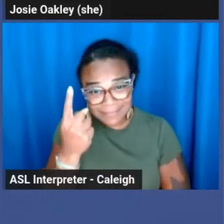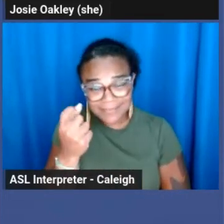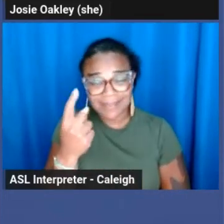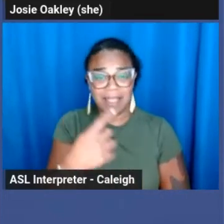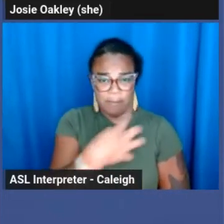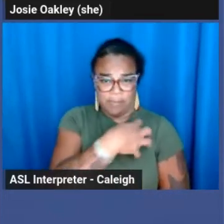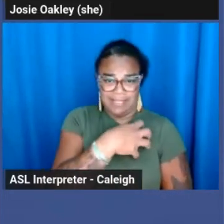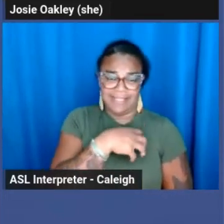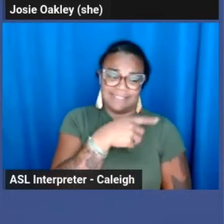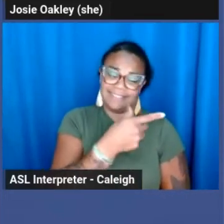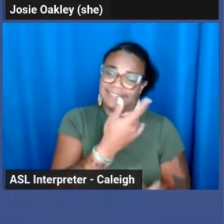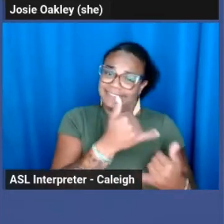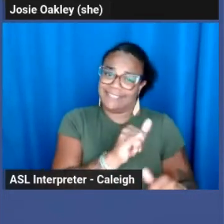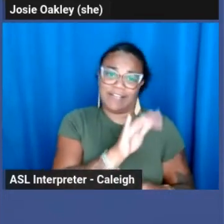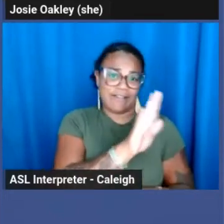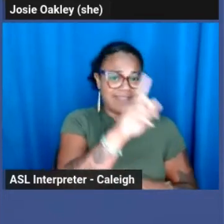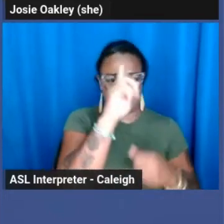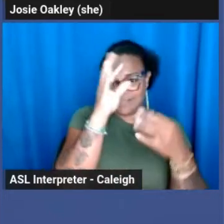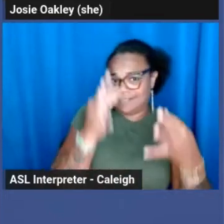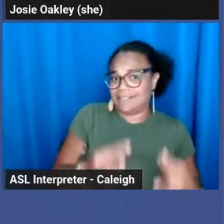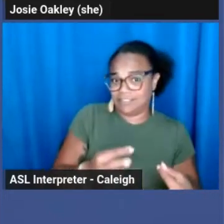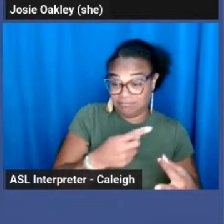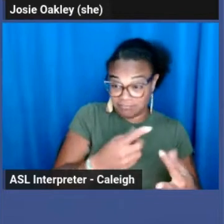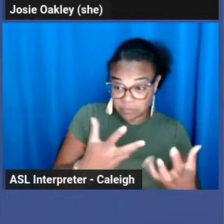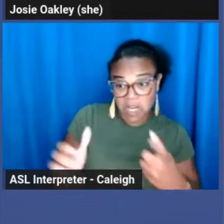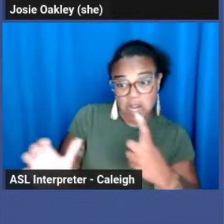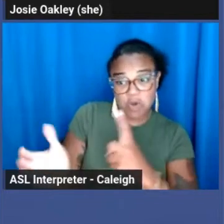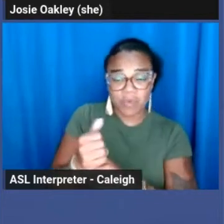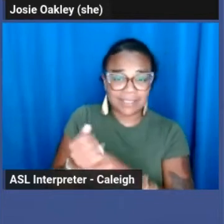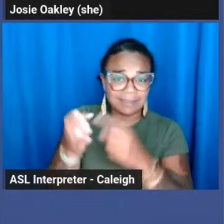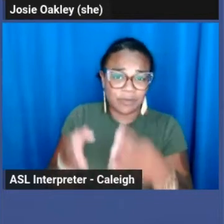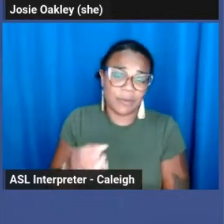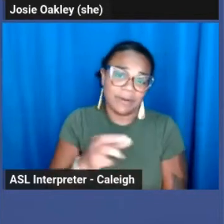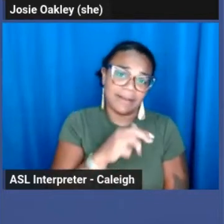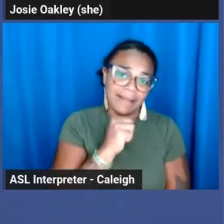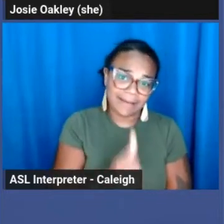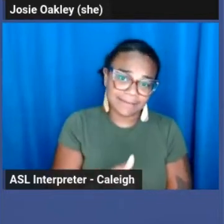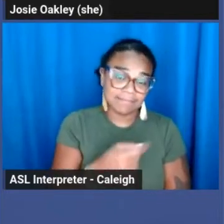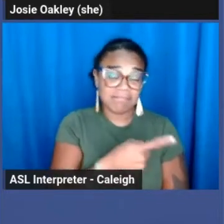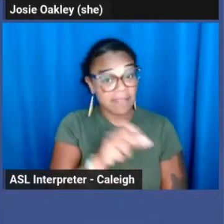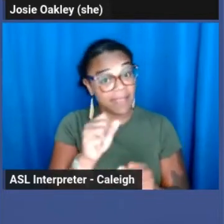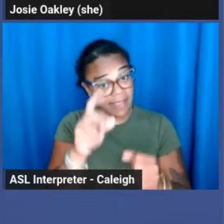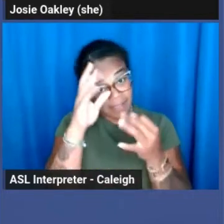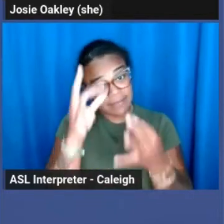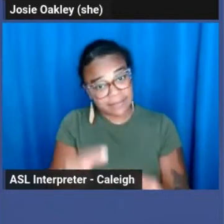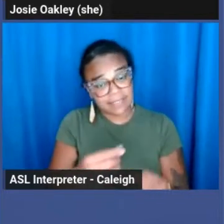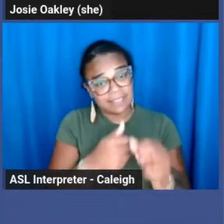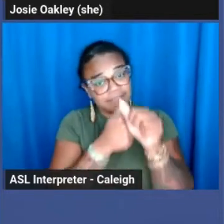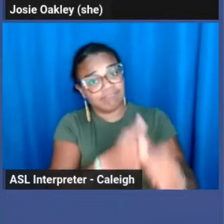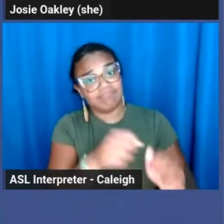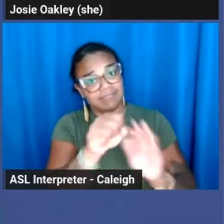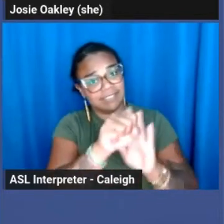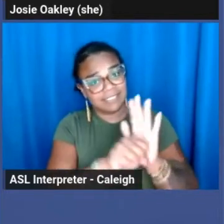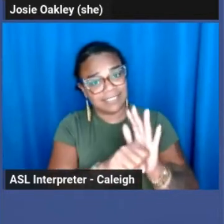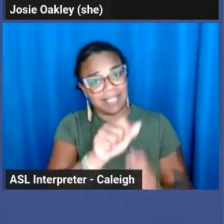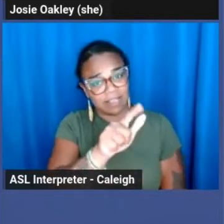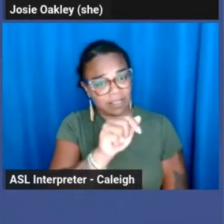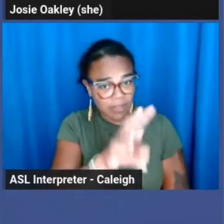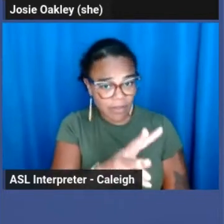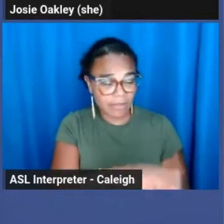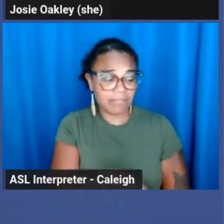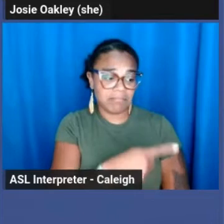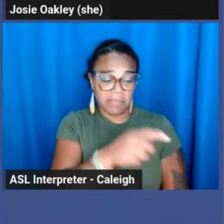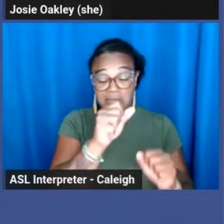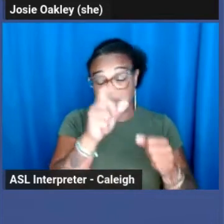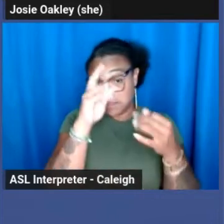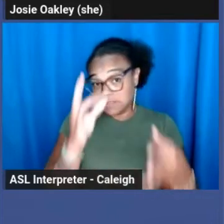have discretion to arrest people. They can choose to abide by the state law. They can choose to charge